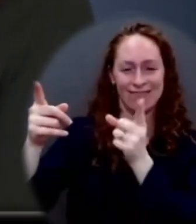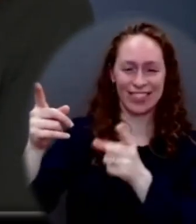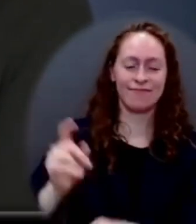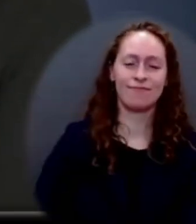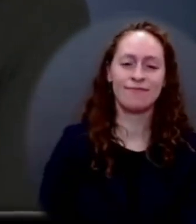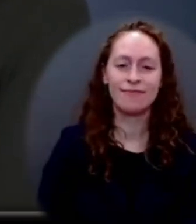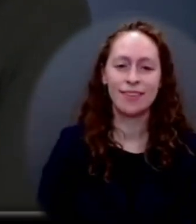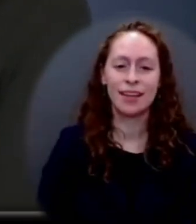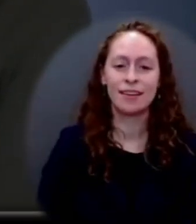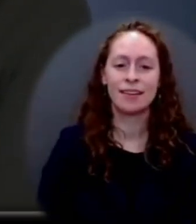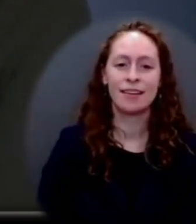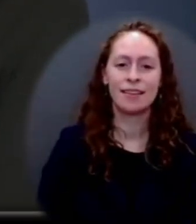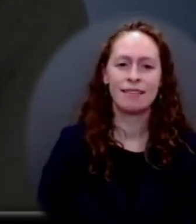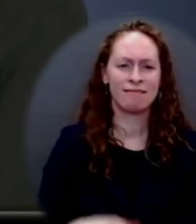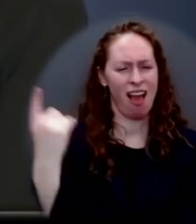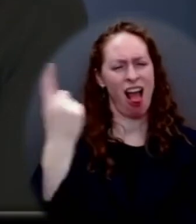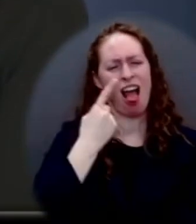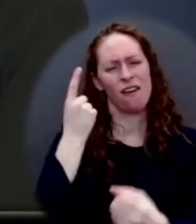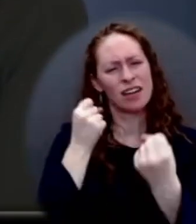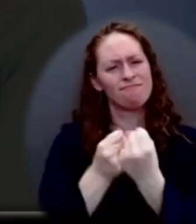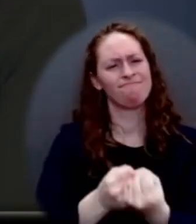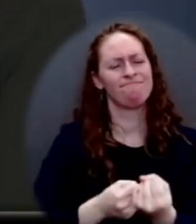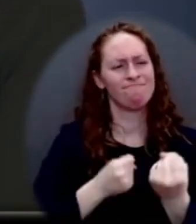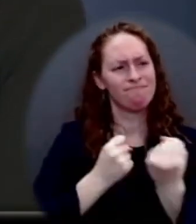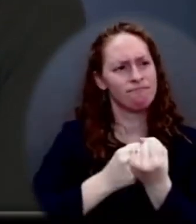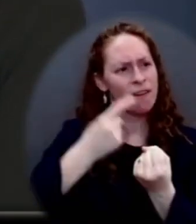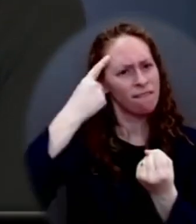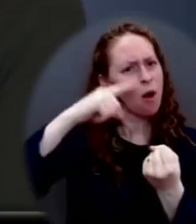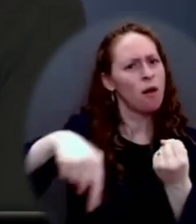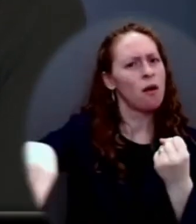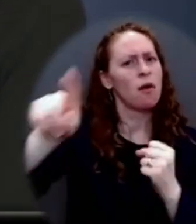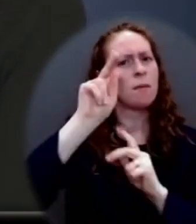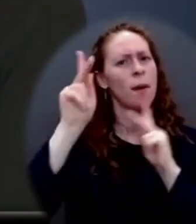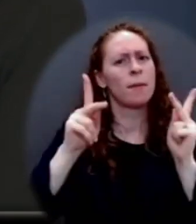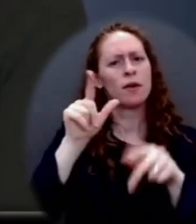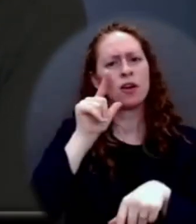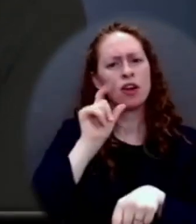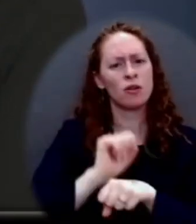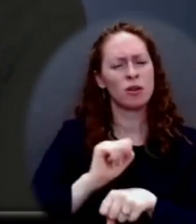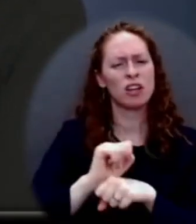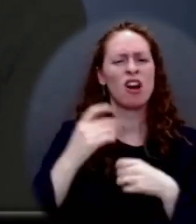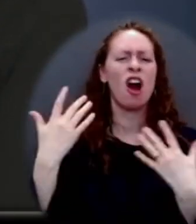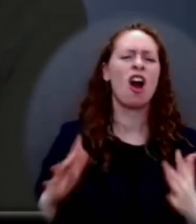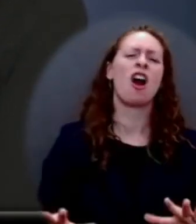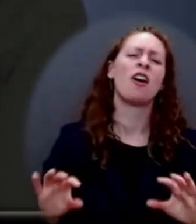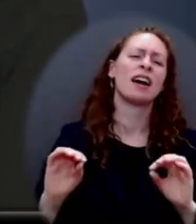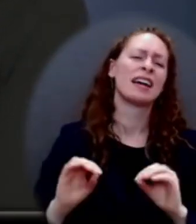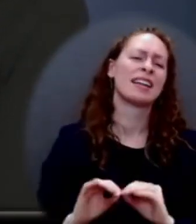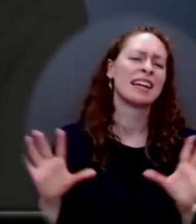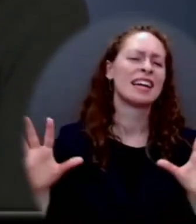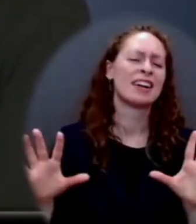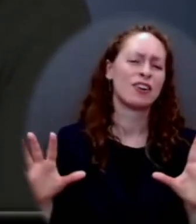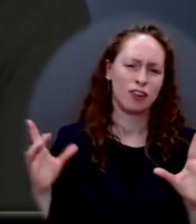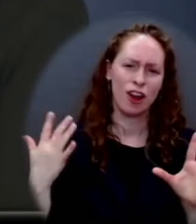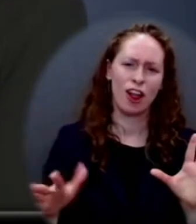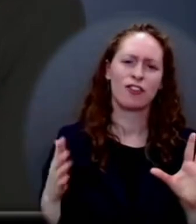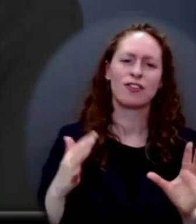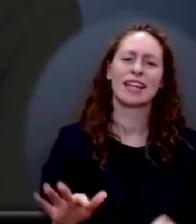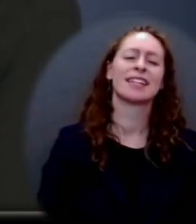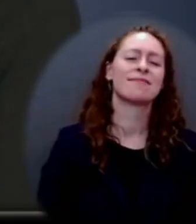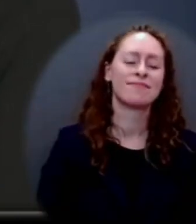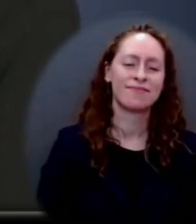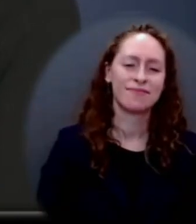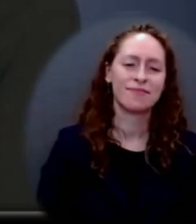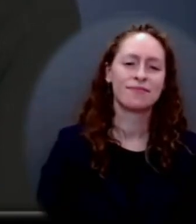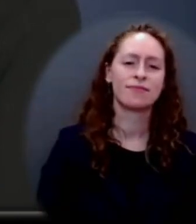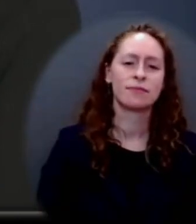for the rights of workers. And so I think that speaks for itself. Of course, this initiative they put forward. I